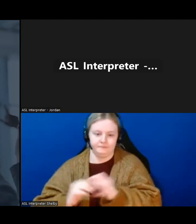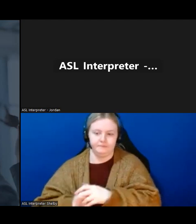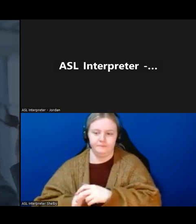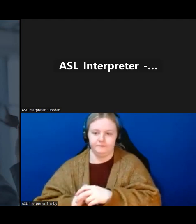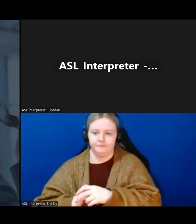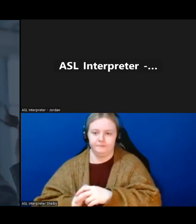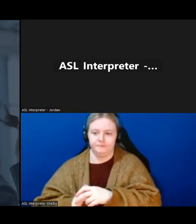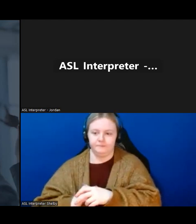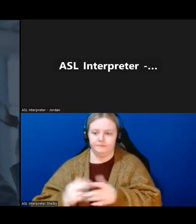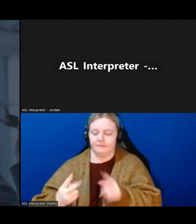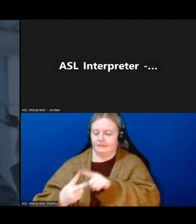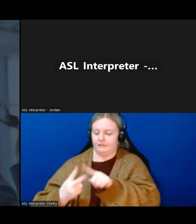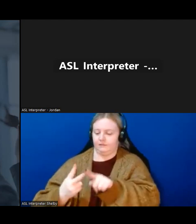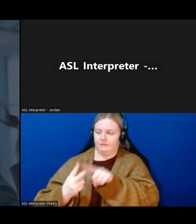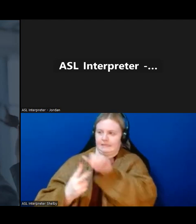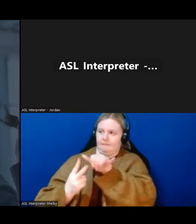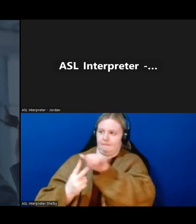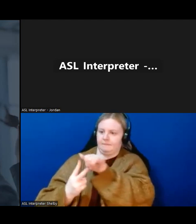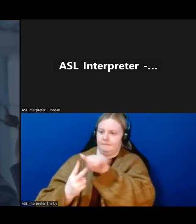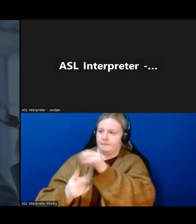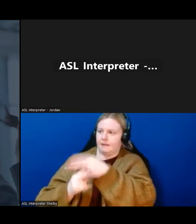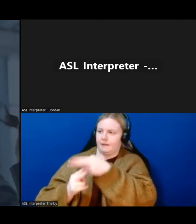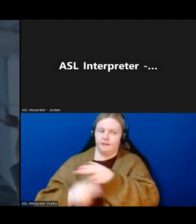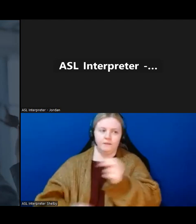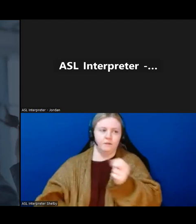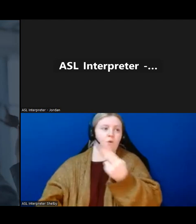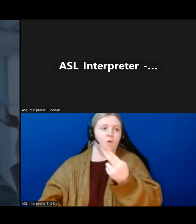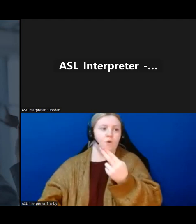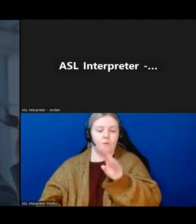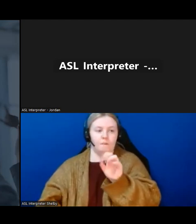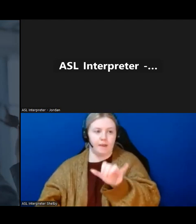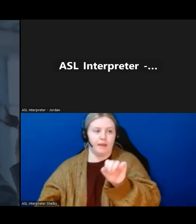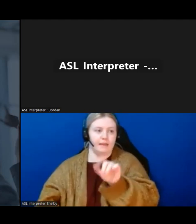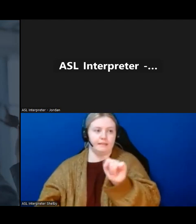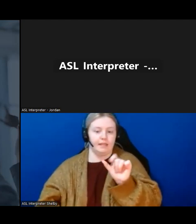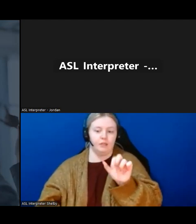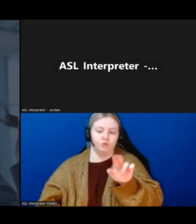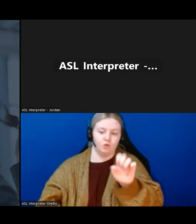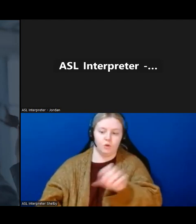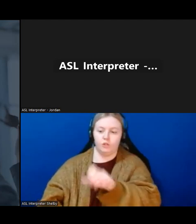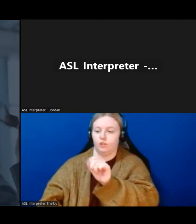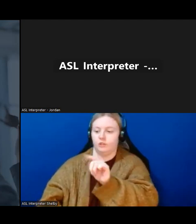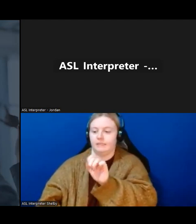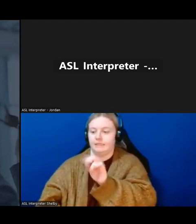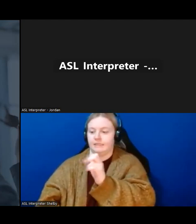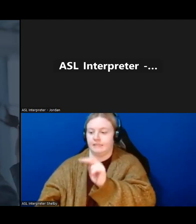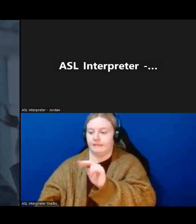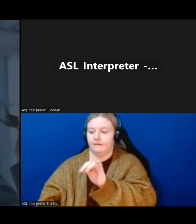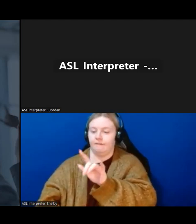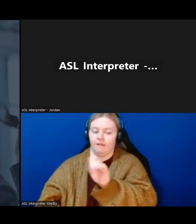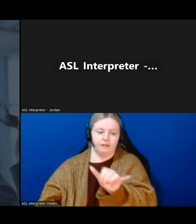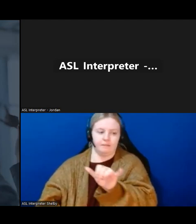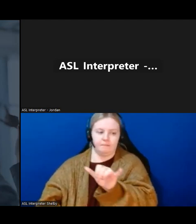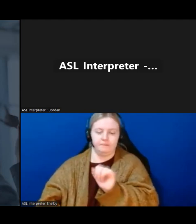Stephenville is the Bay St. George, by the way. That's right, yeah. Thank you so much. Oh, okay. Okay. Thank you for that one, Fraser.